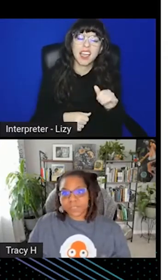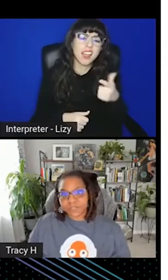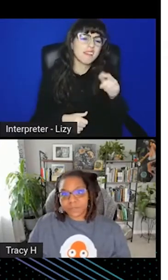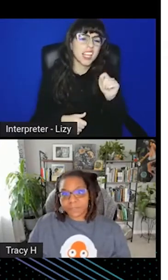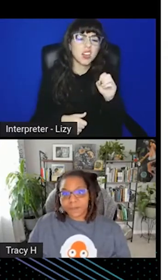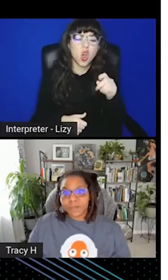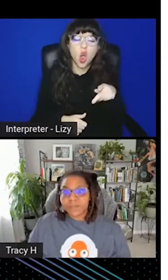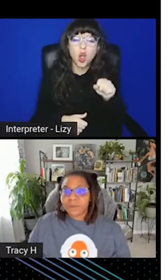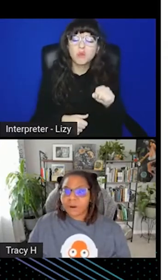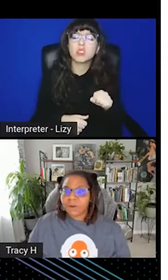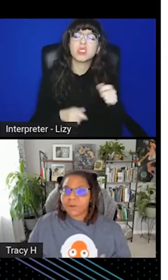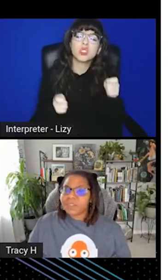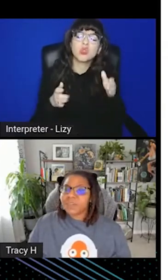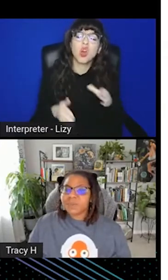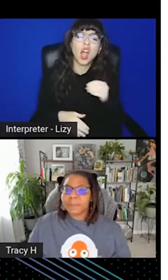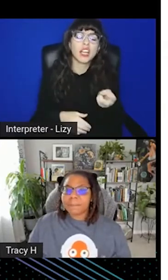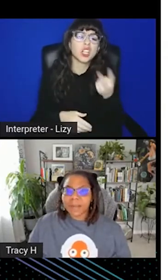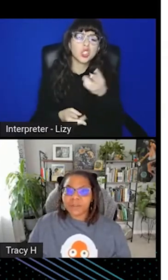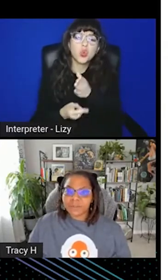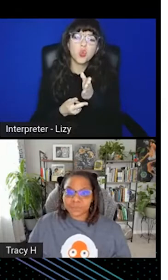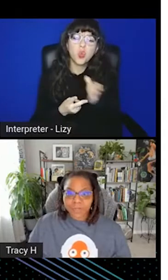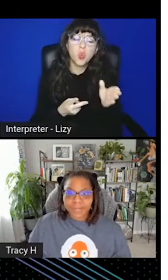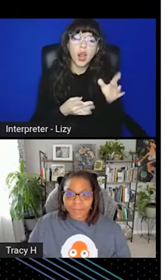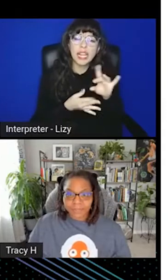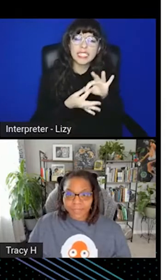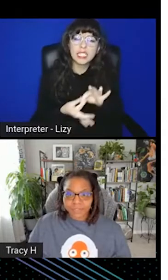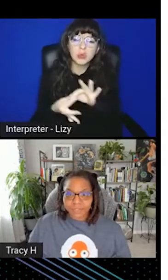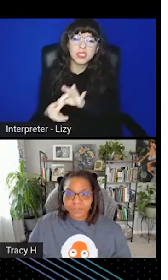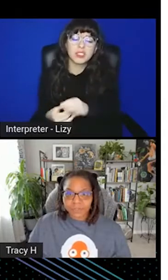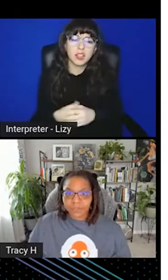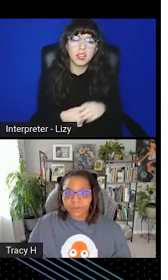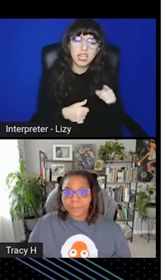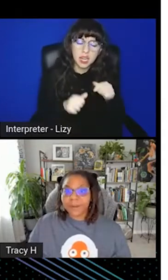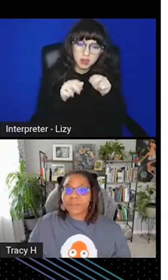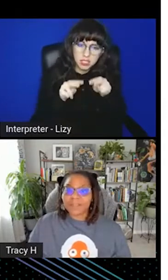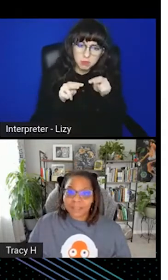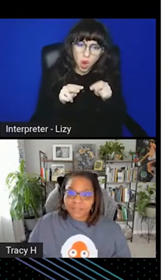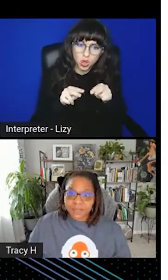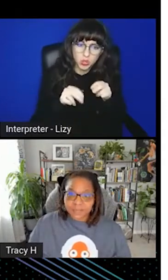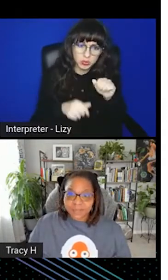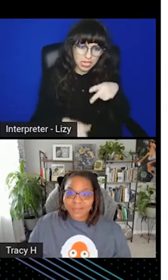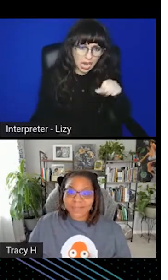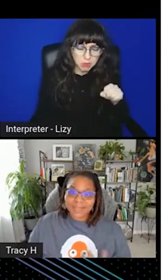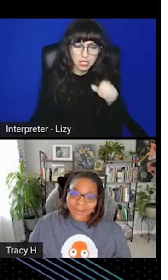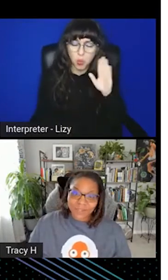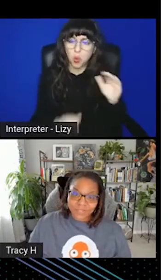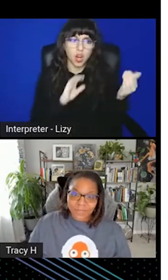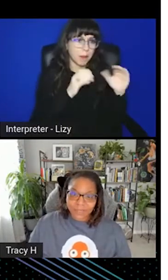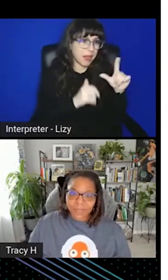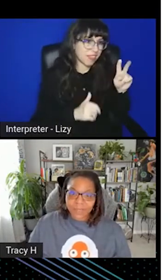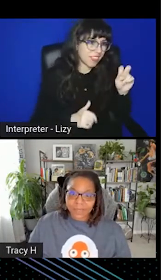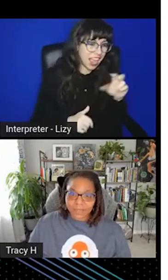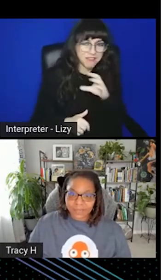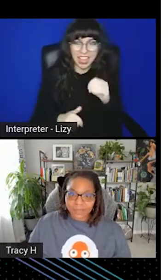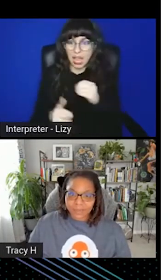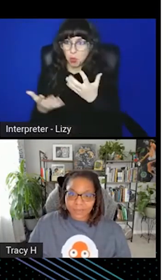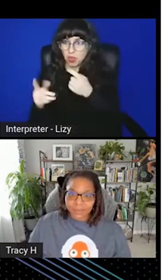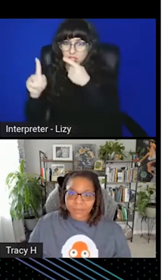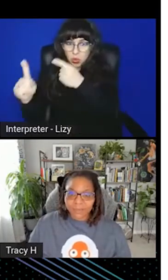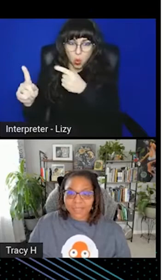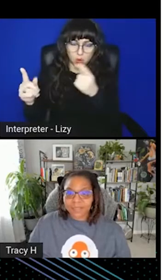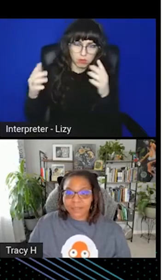synchronization. So Argo continuously monitors running applications. It'll compare the live state against the desired state in Git